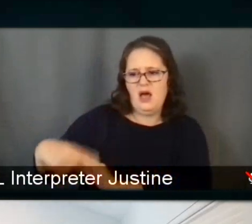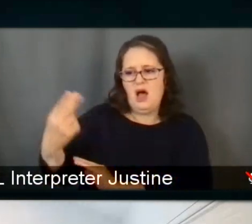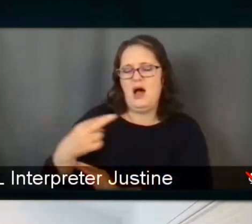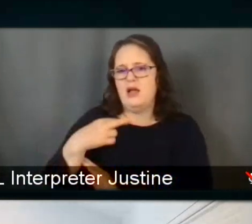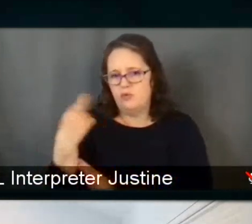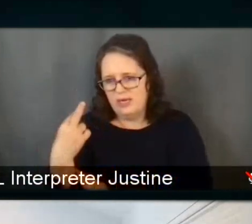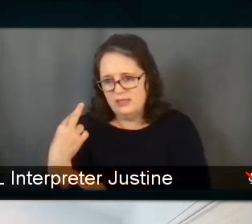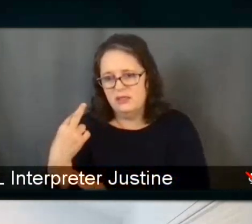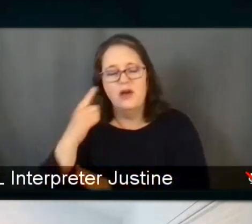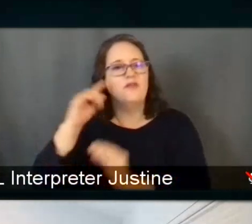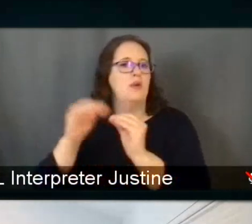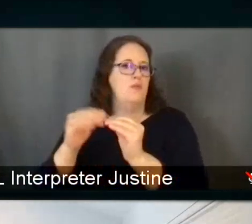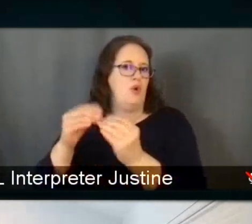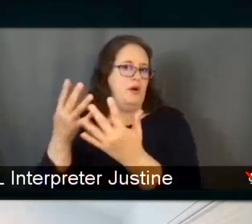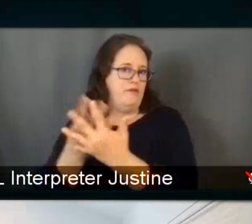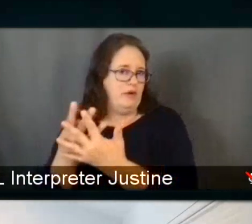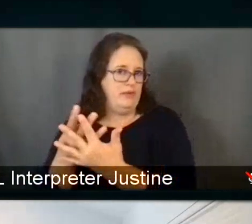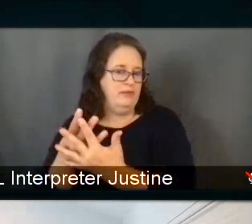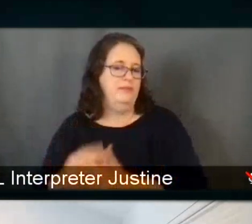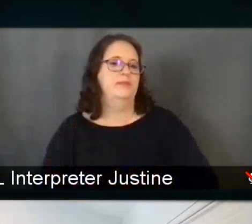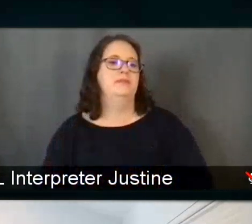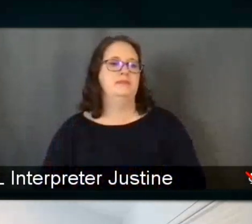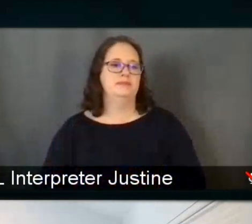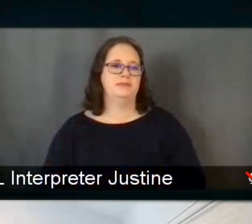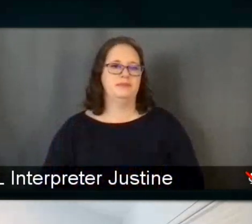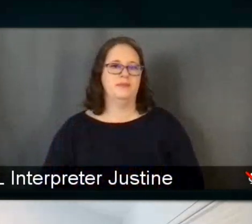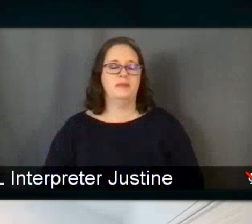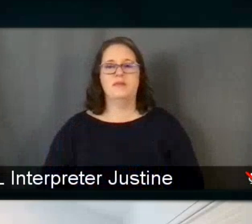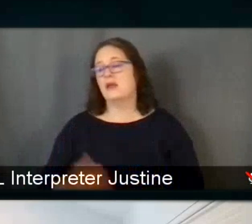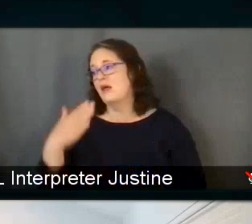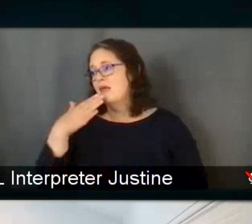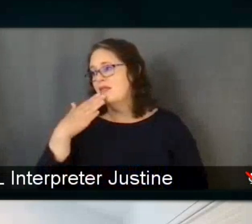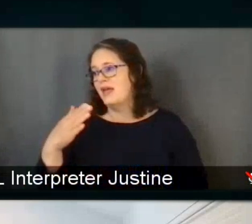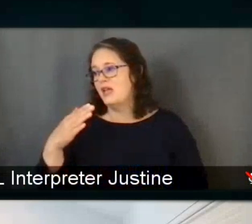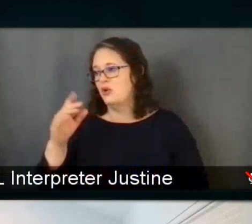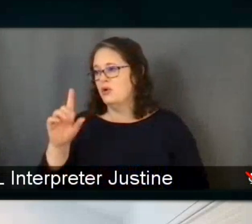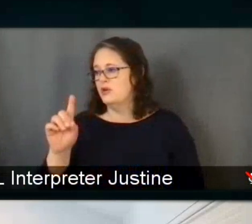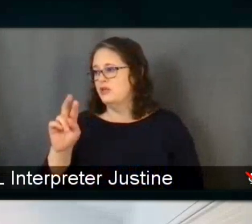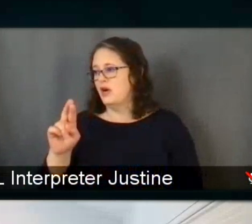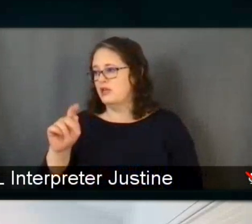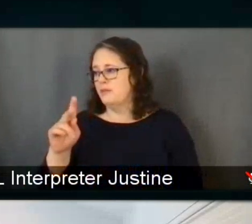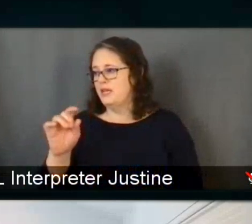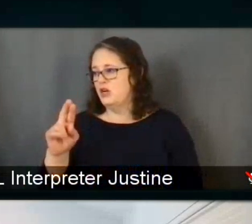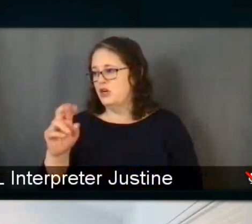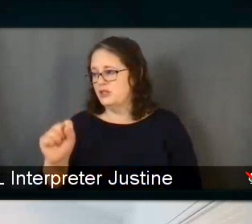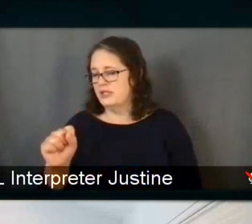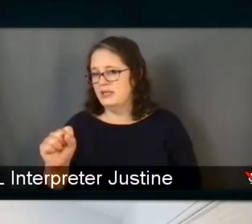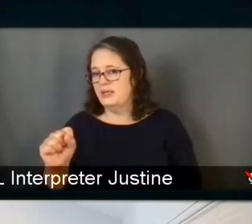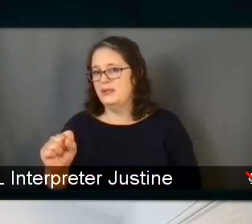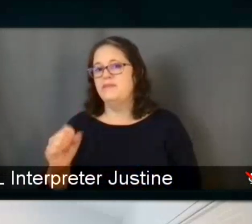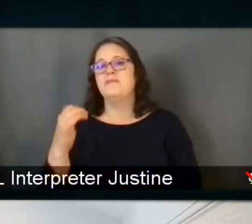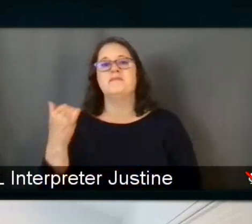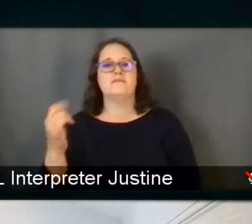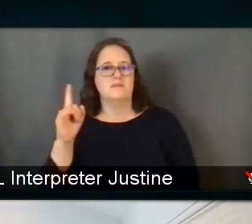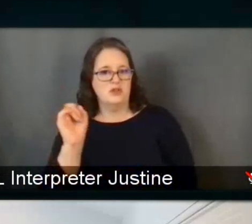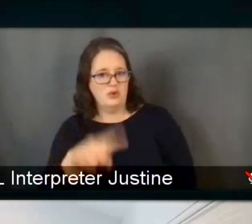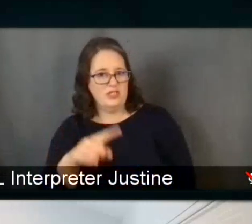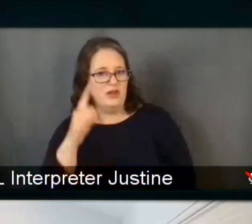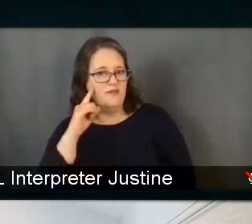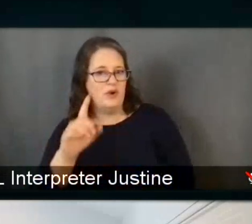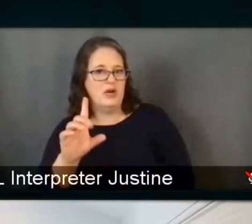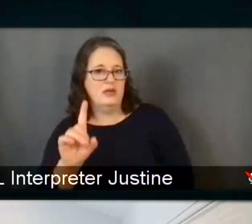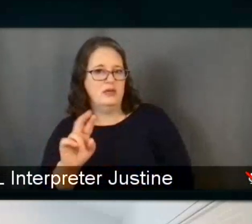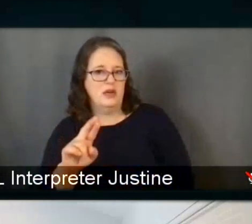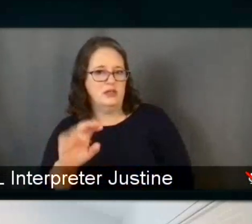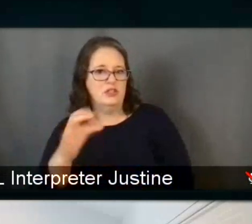screening. So thanks, Dr. Peters. So this one's for Jeannie Chowning. Two questions for you, Jeannie. One's come in from the from the